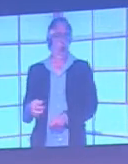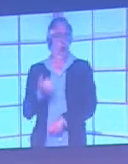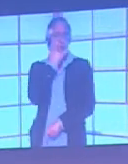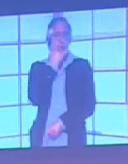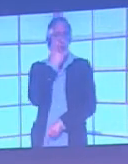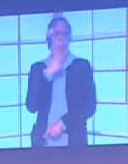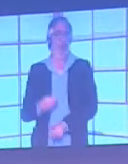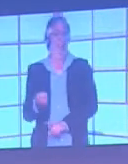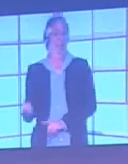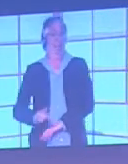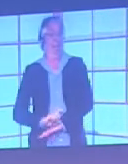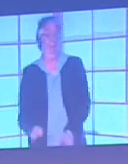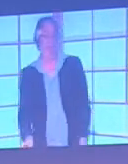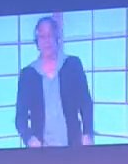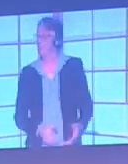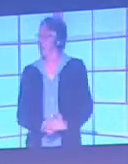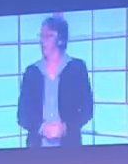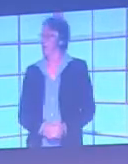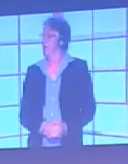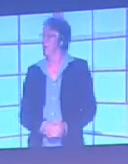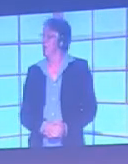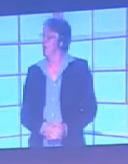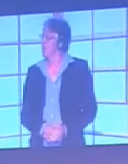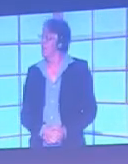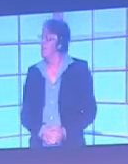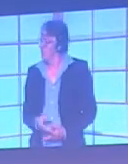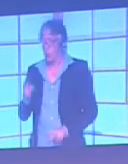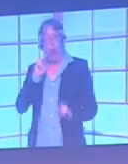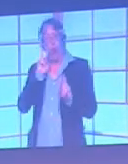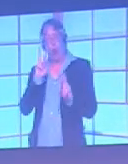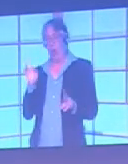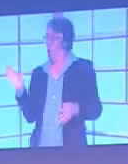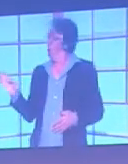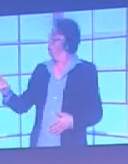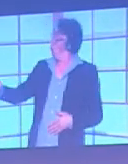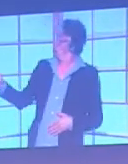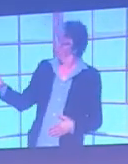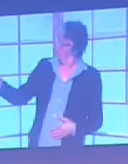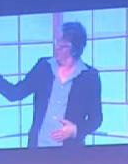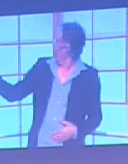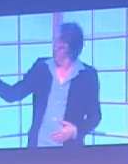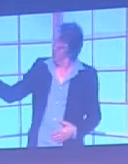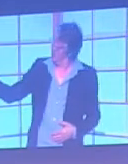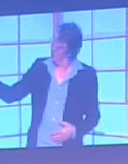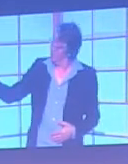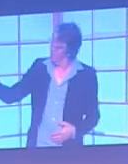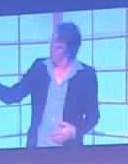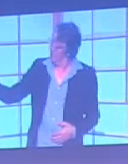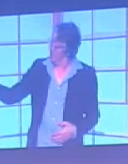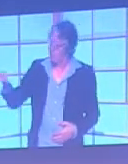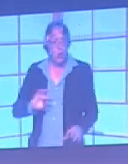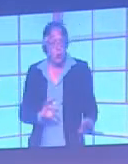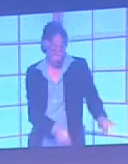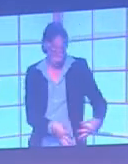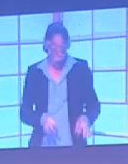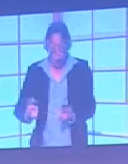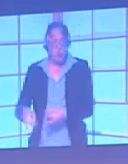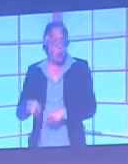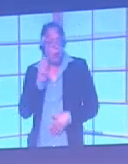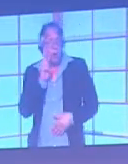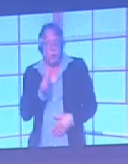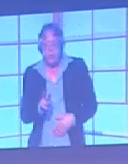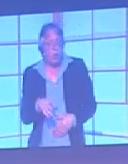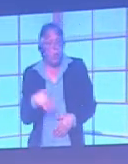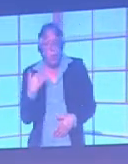So this is what he had to do. If you look at the image on the right, you can see the only way to tell those socks apart is by the